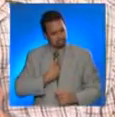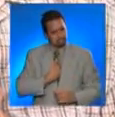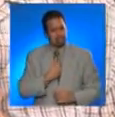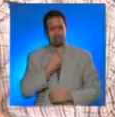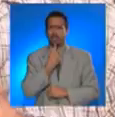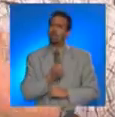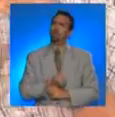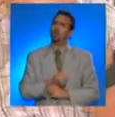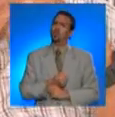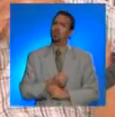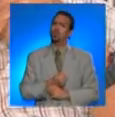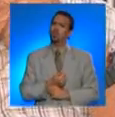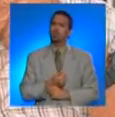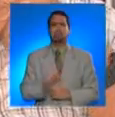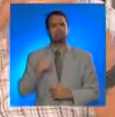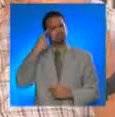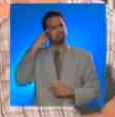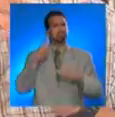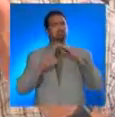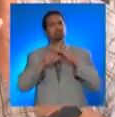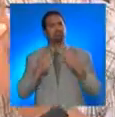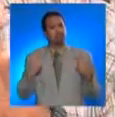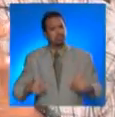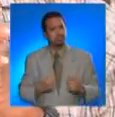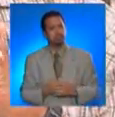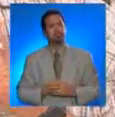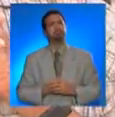Then I said what came to my mind.